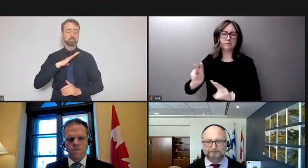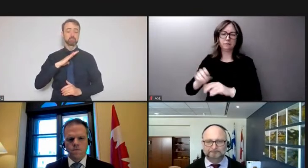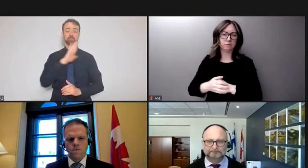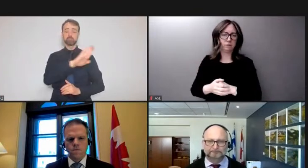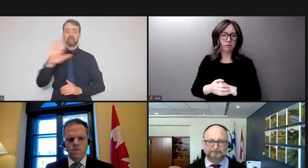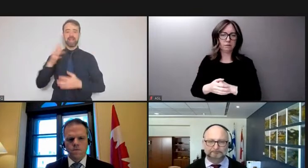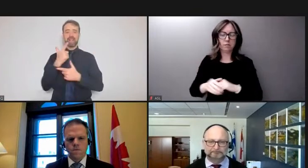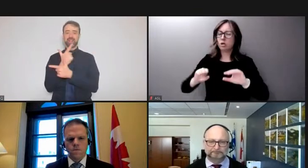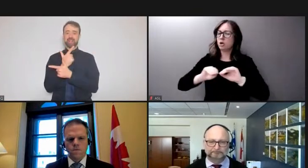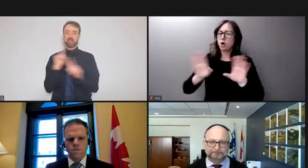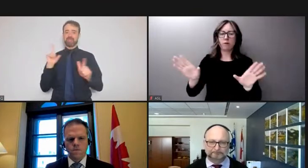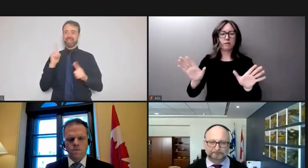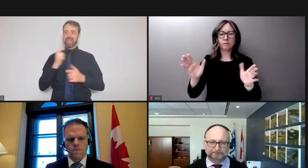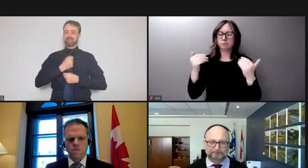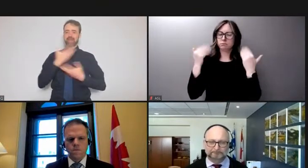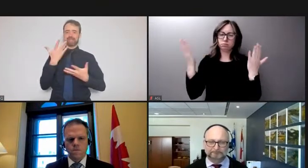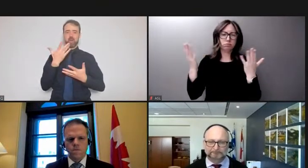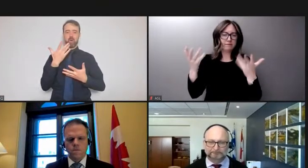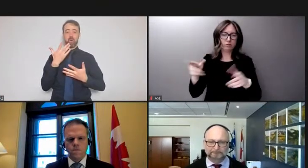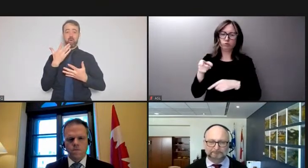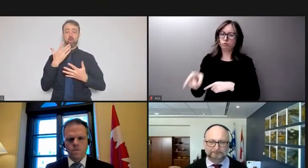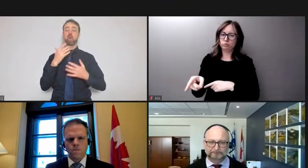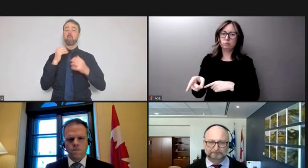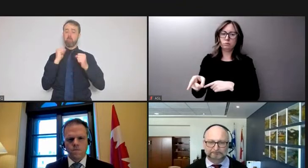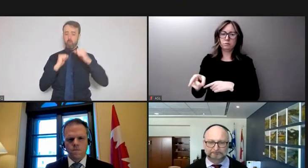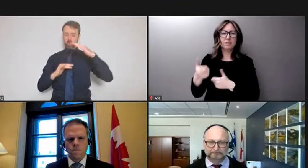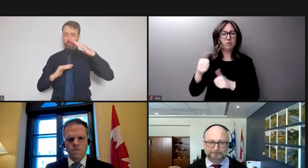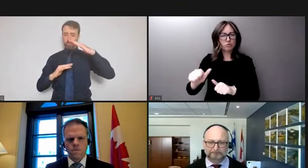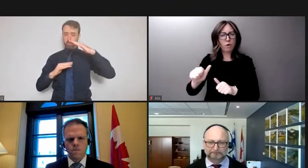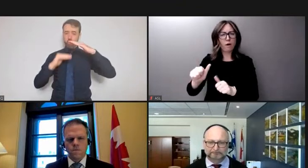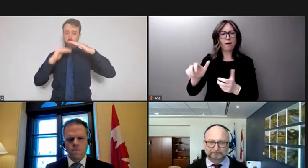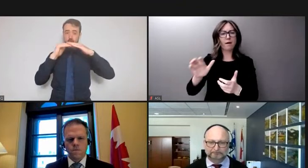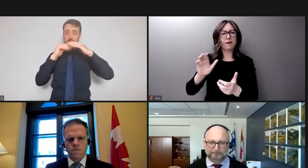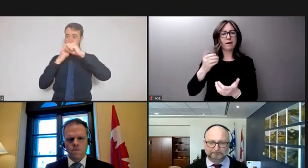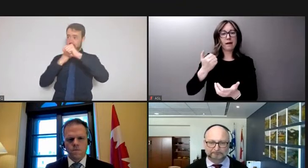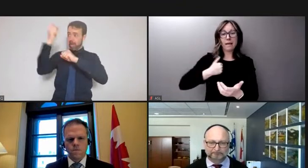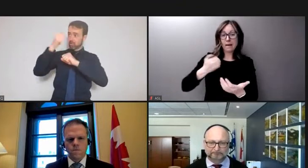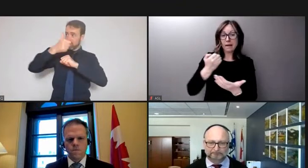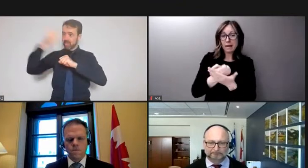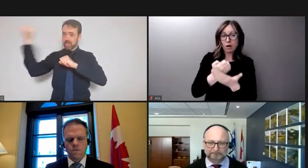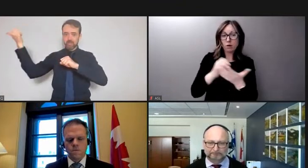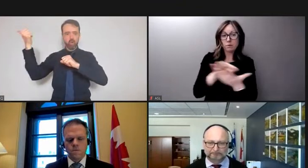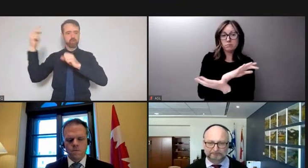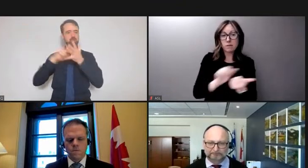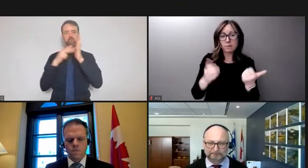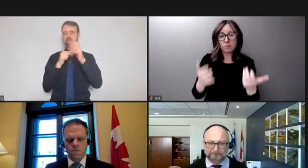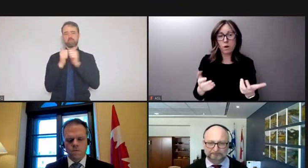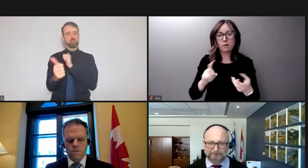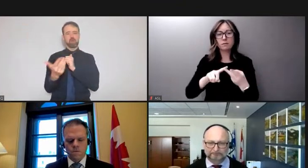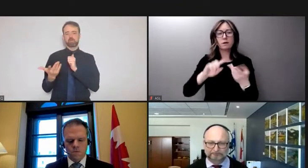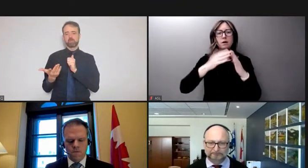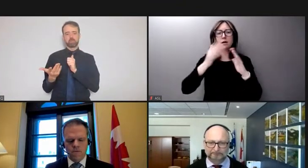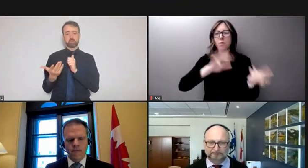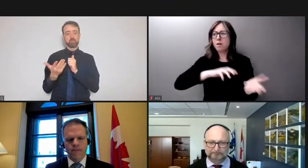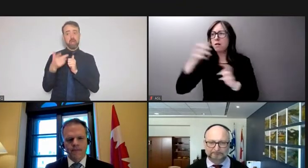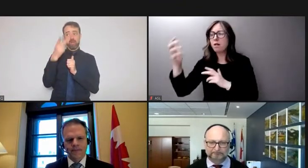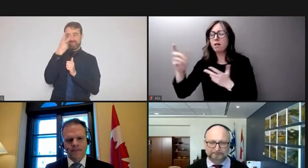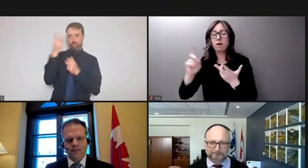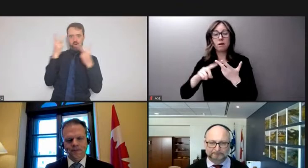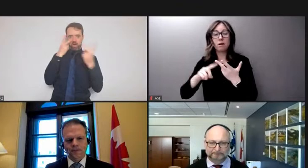limit has clearly been reached and exceeded these attempts to damage can canada's economy to disrupt our communities to even overthrow